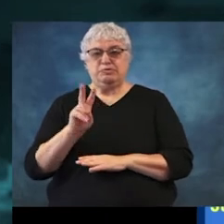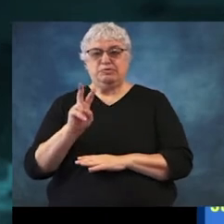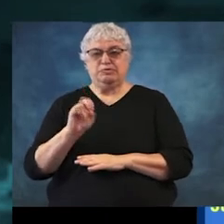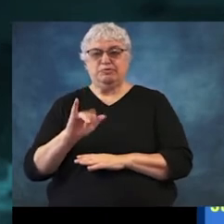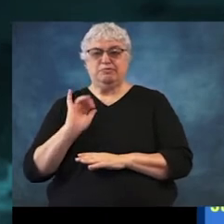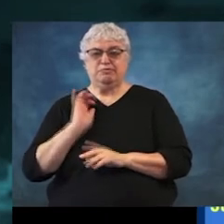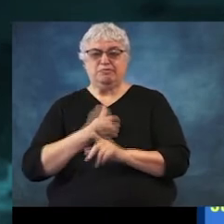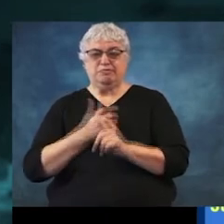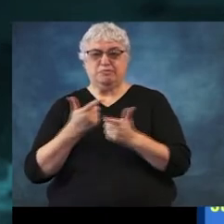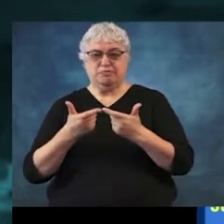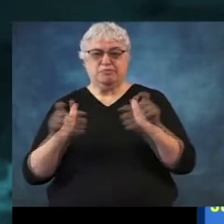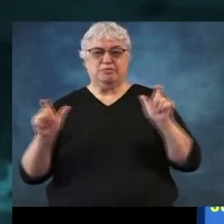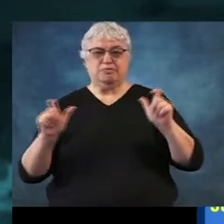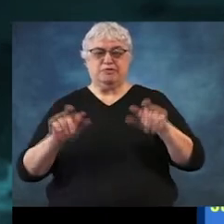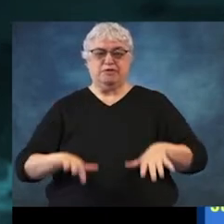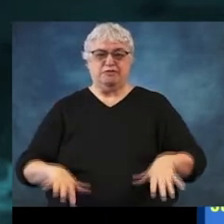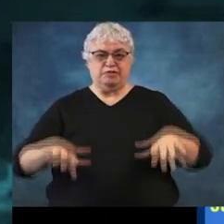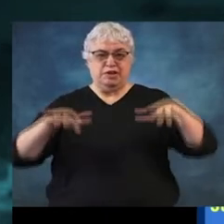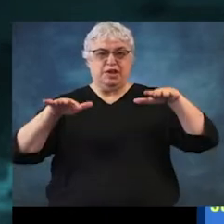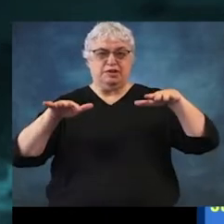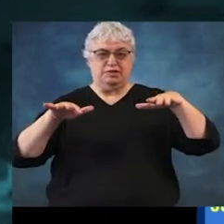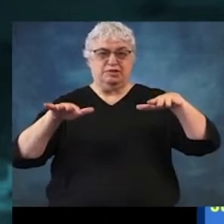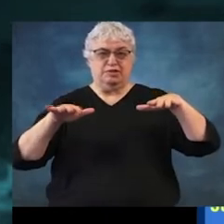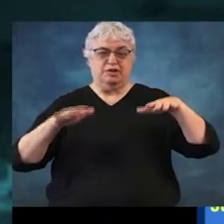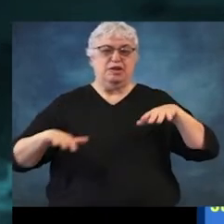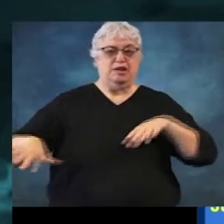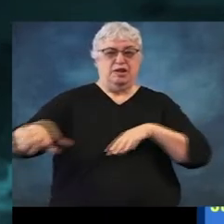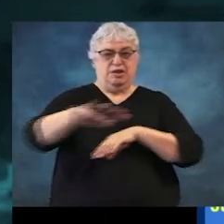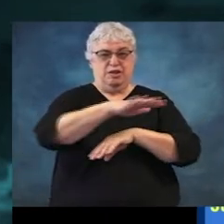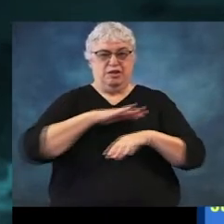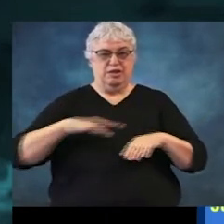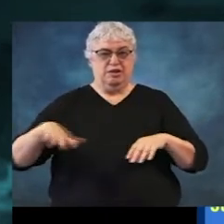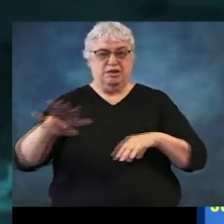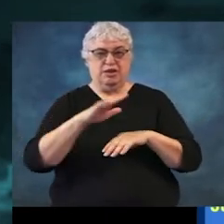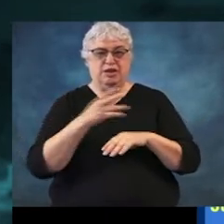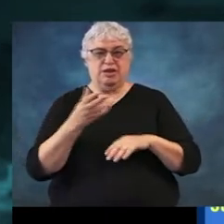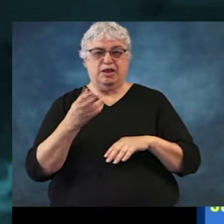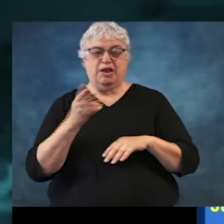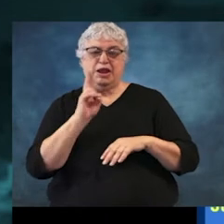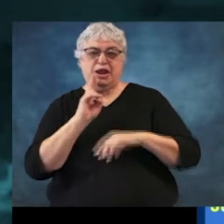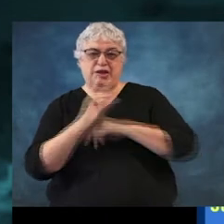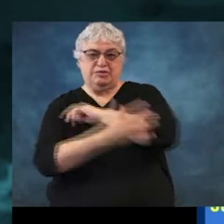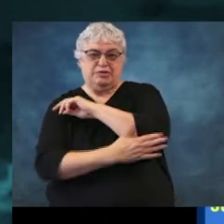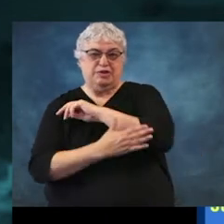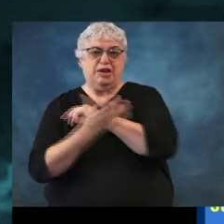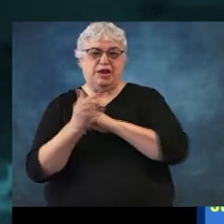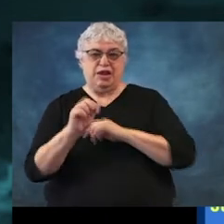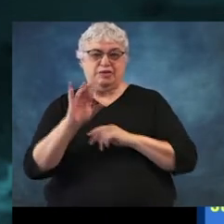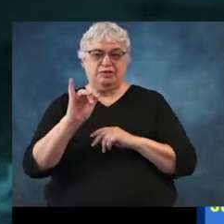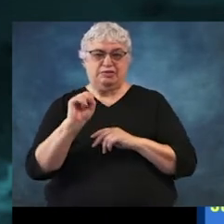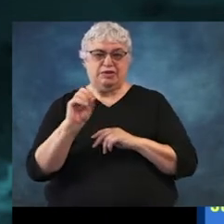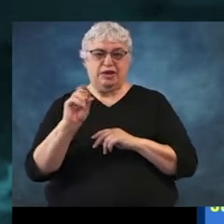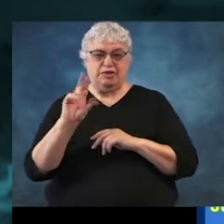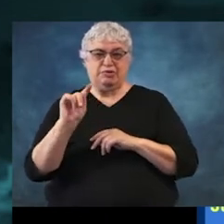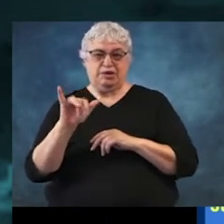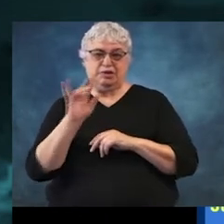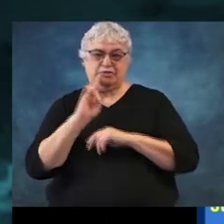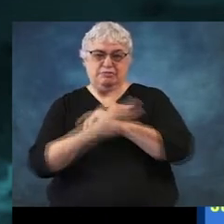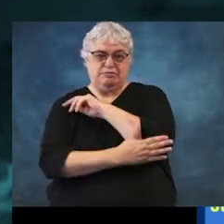Allison was our benchmark flood kind of in this area and especially in Harris County. And the,